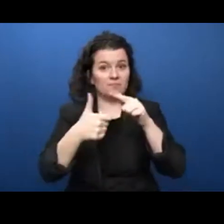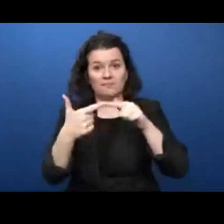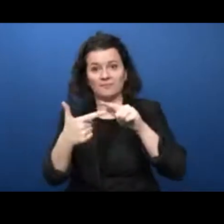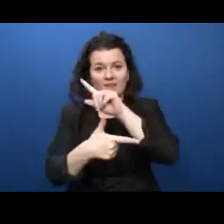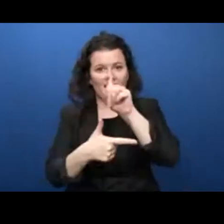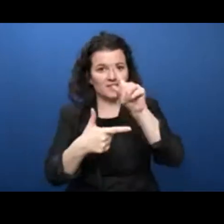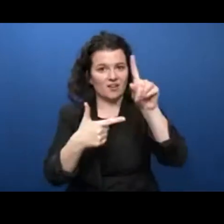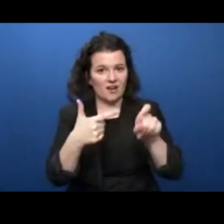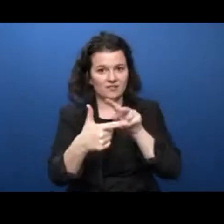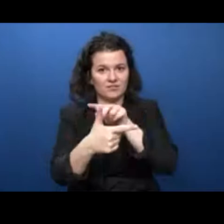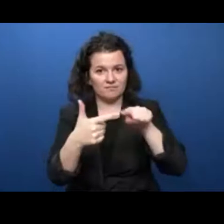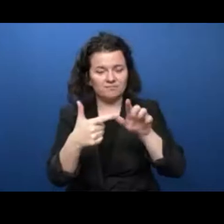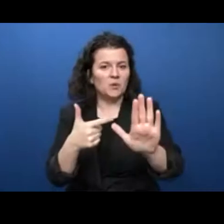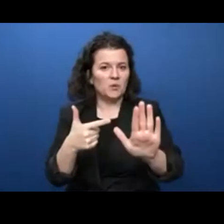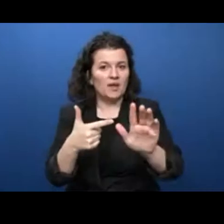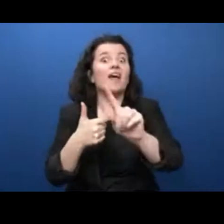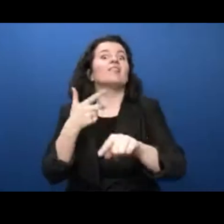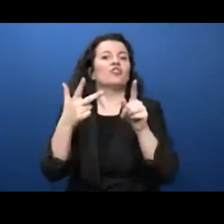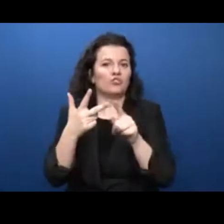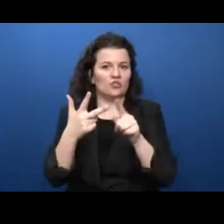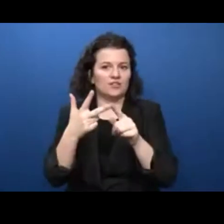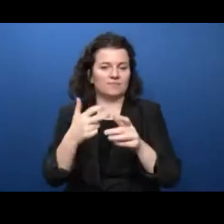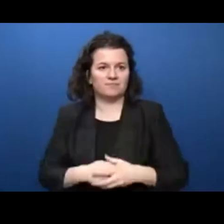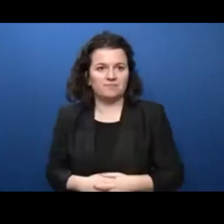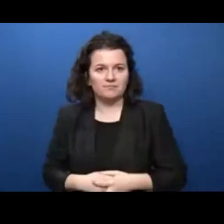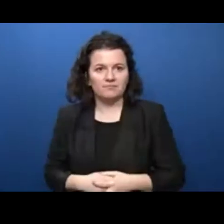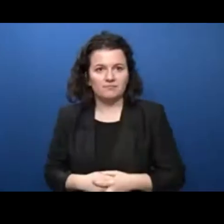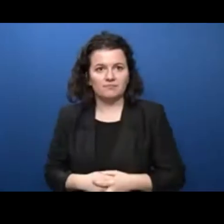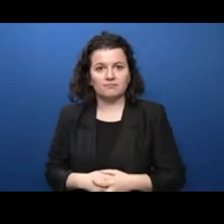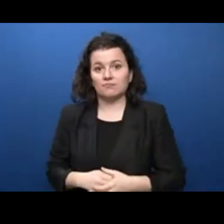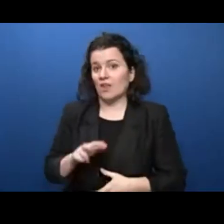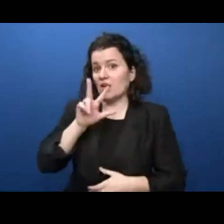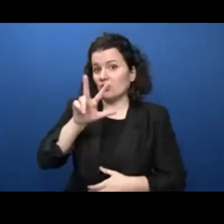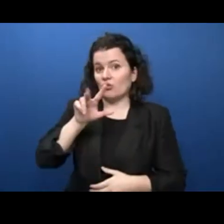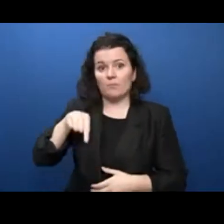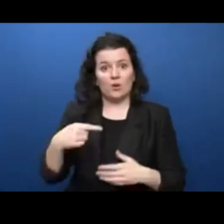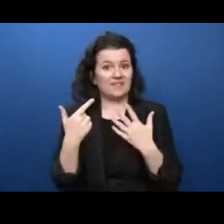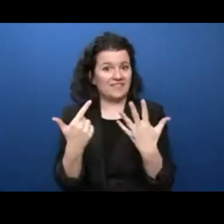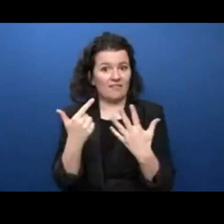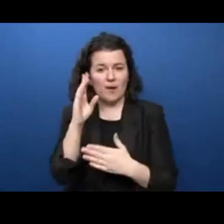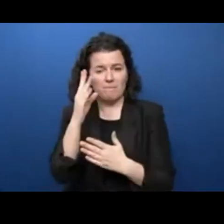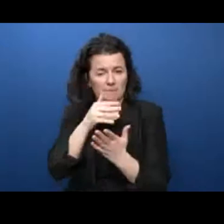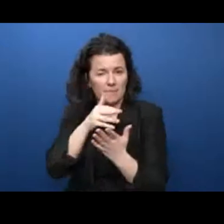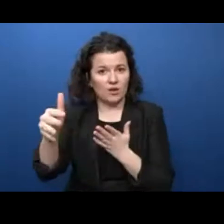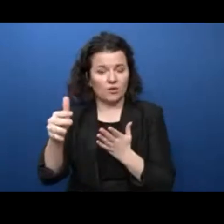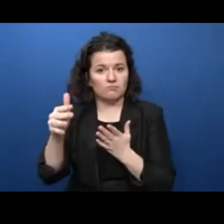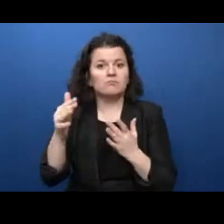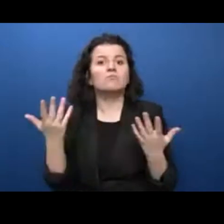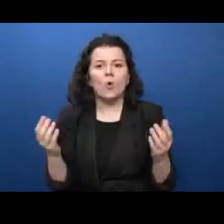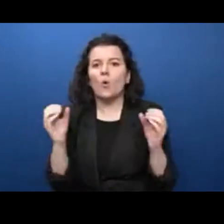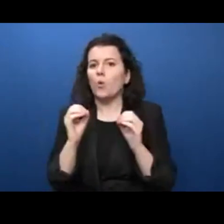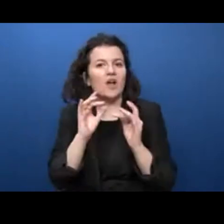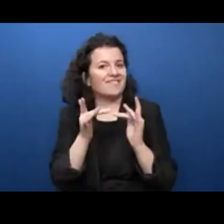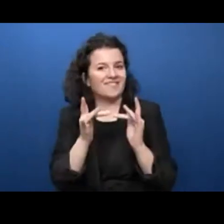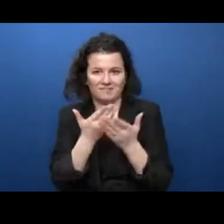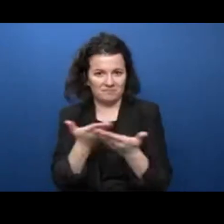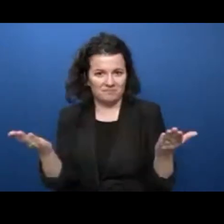ahead and read the third question. Of the 3.7 billion people currently unconnected, how many do